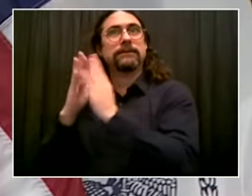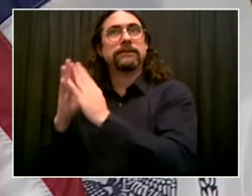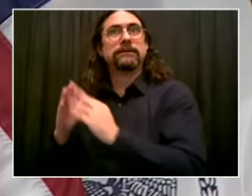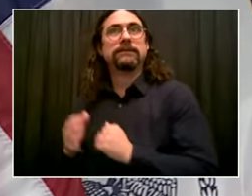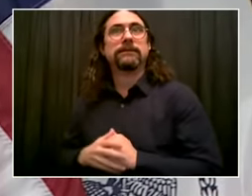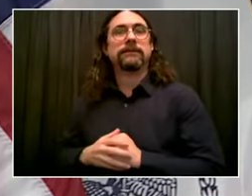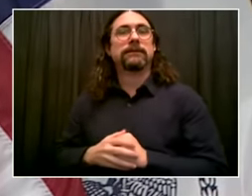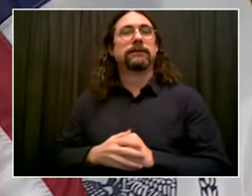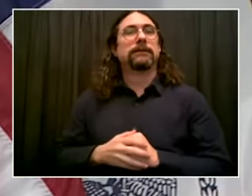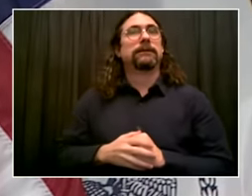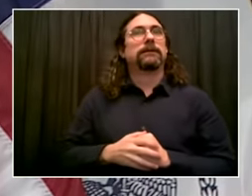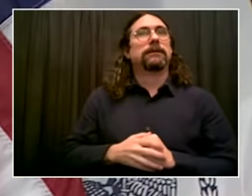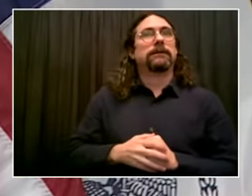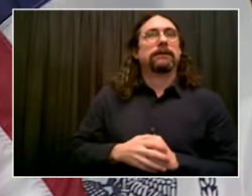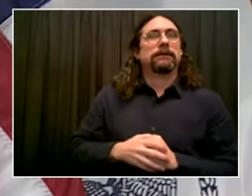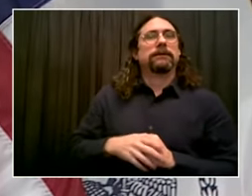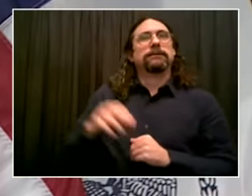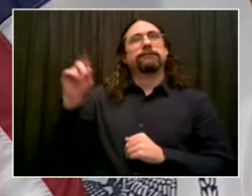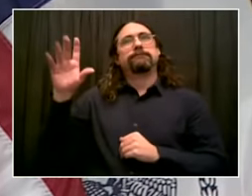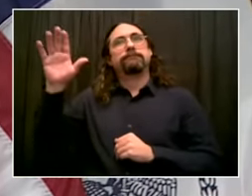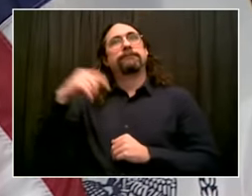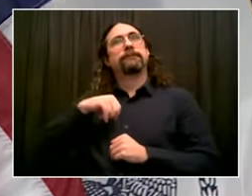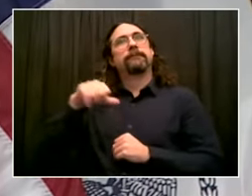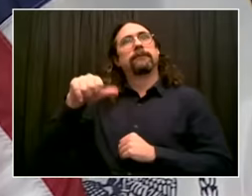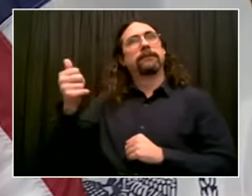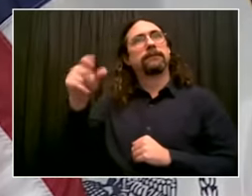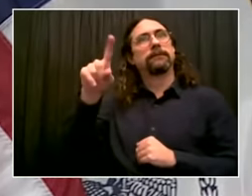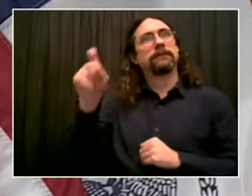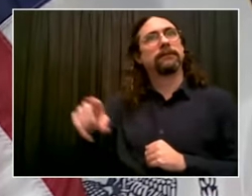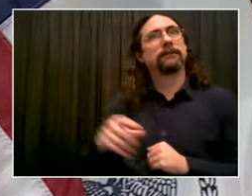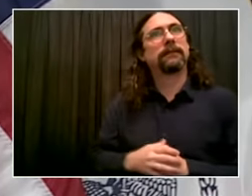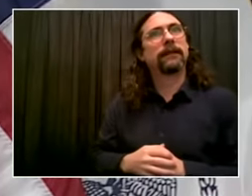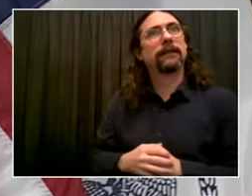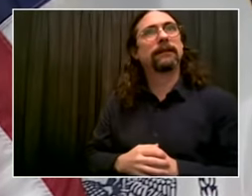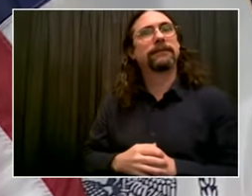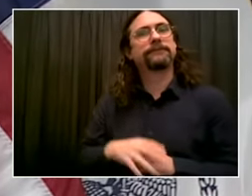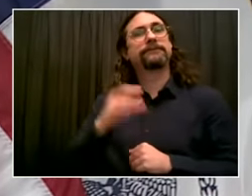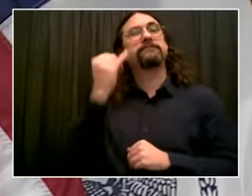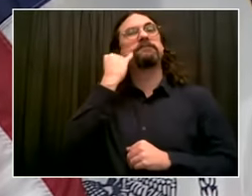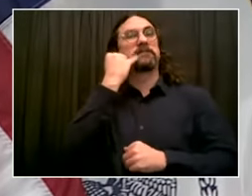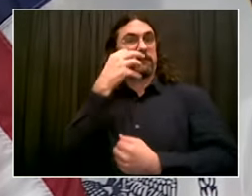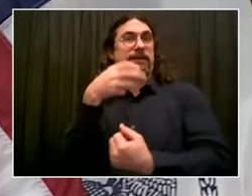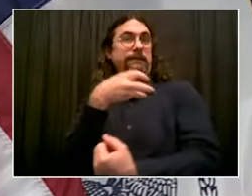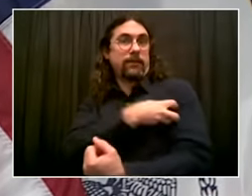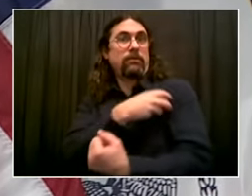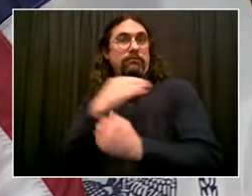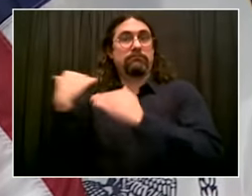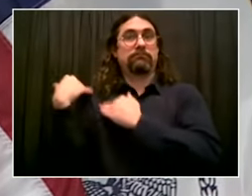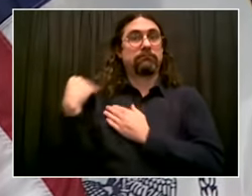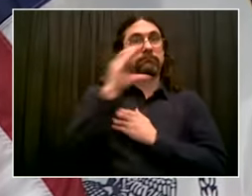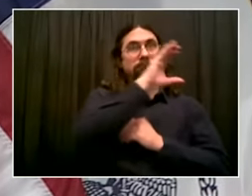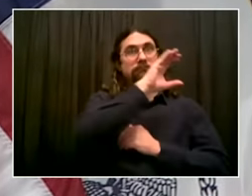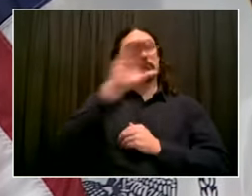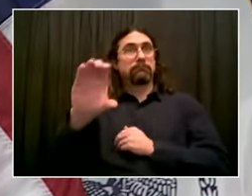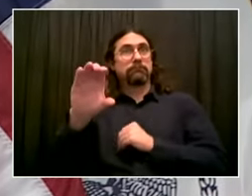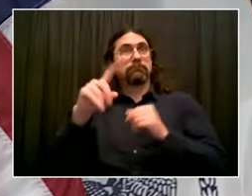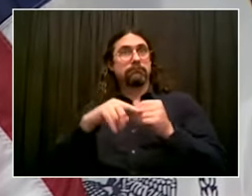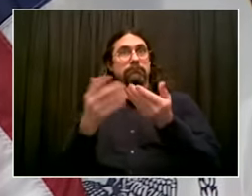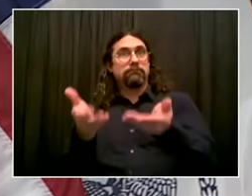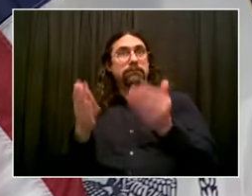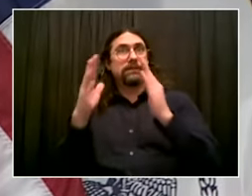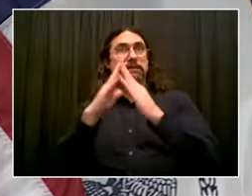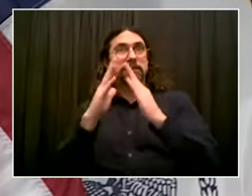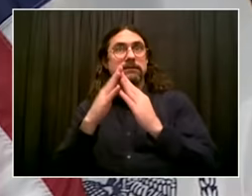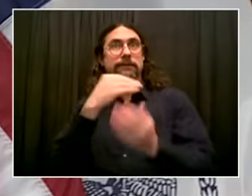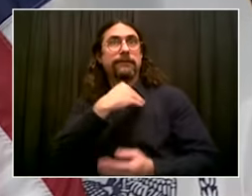of the city's normal authority back, I know you've talked about expanding vaccine eligibility, but aside from that, are there